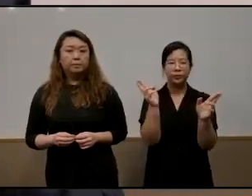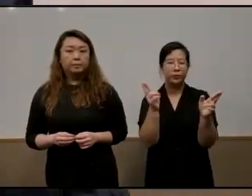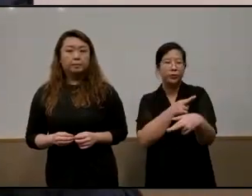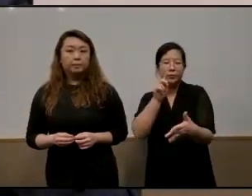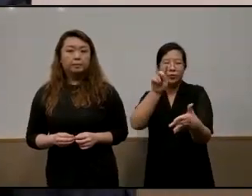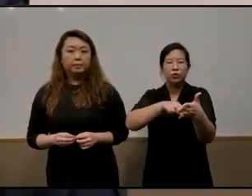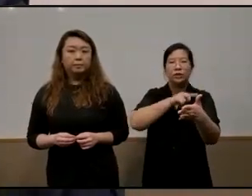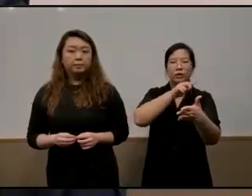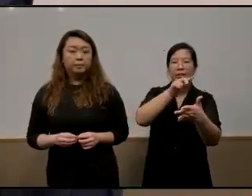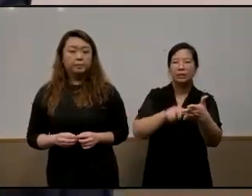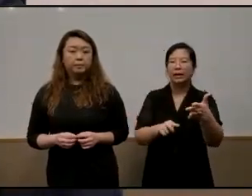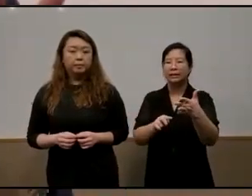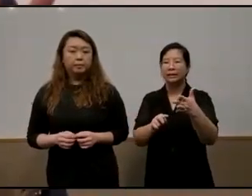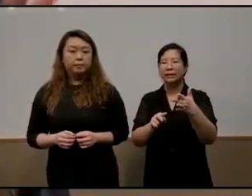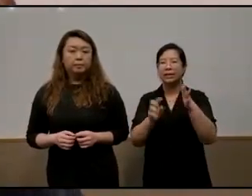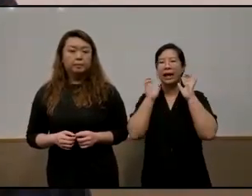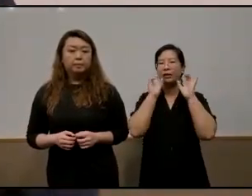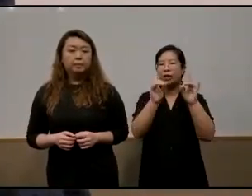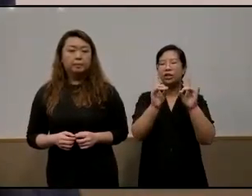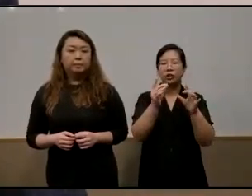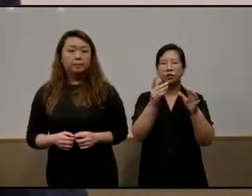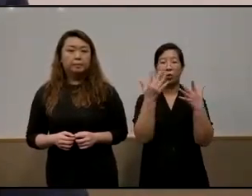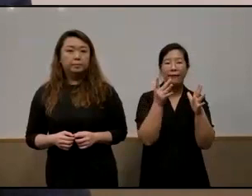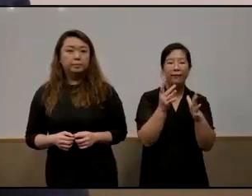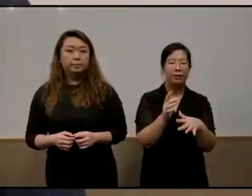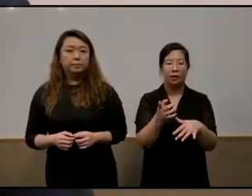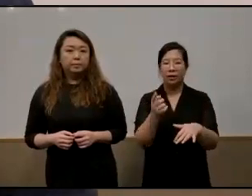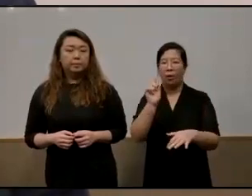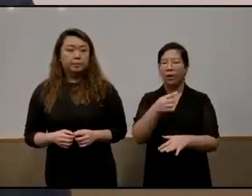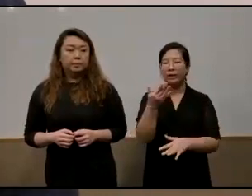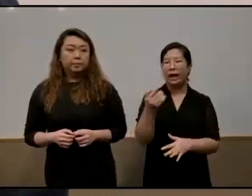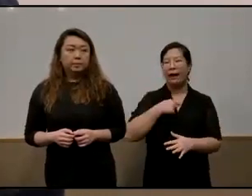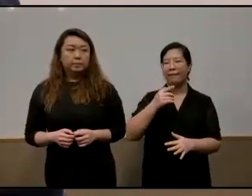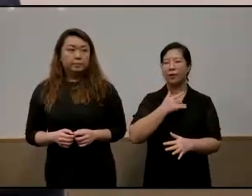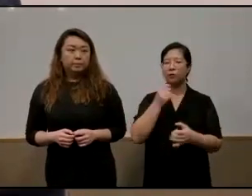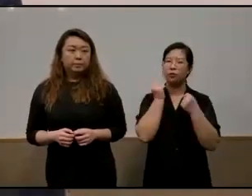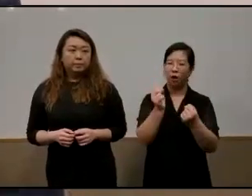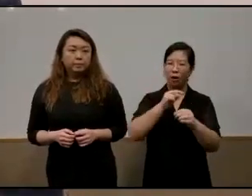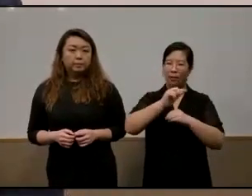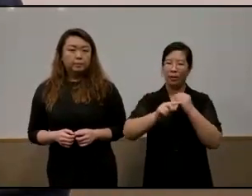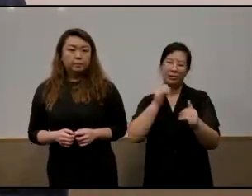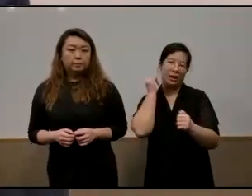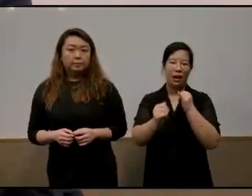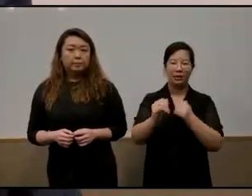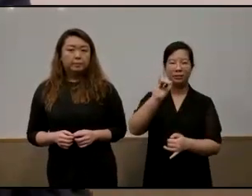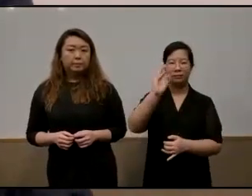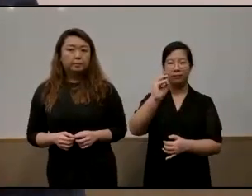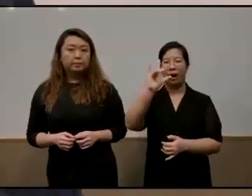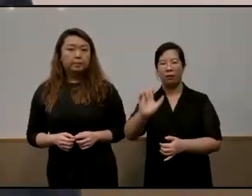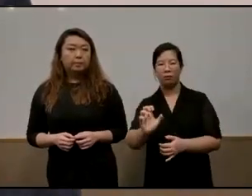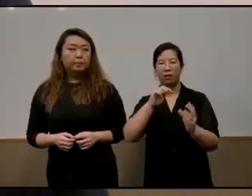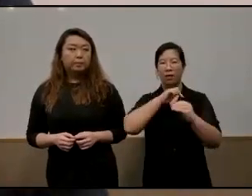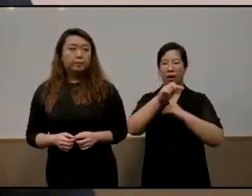for what the education doesn't have the only thing that i feel very strongly about it is the last smile it is about the